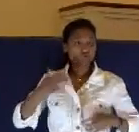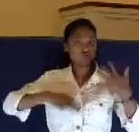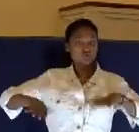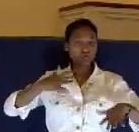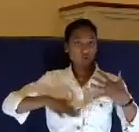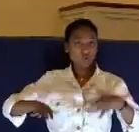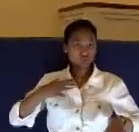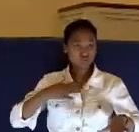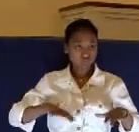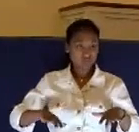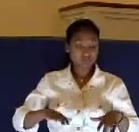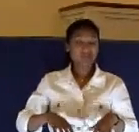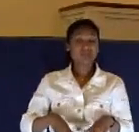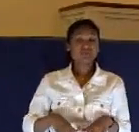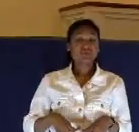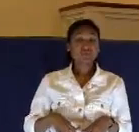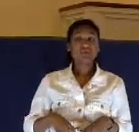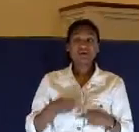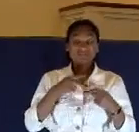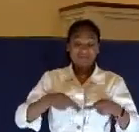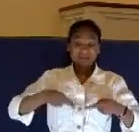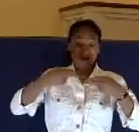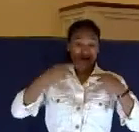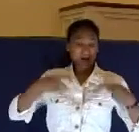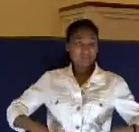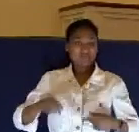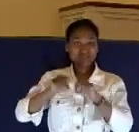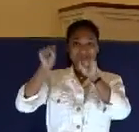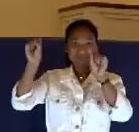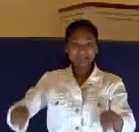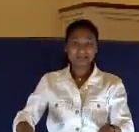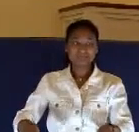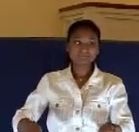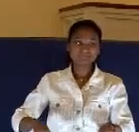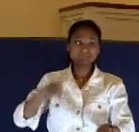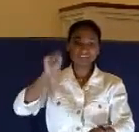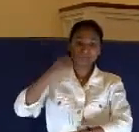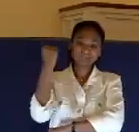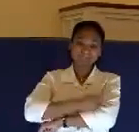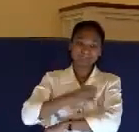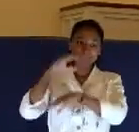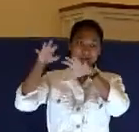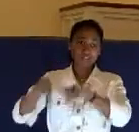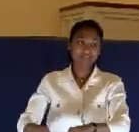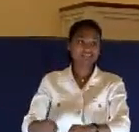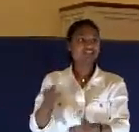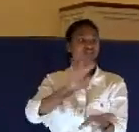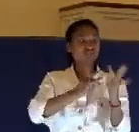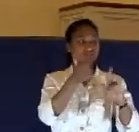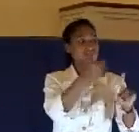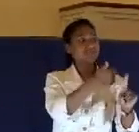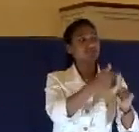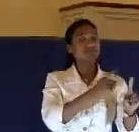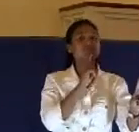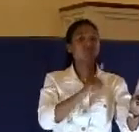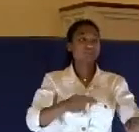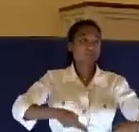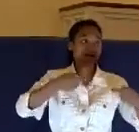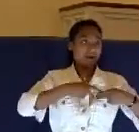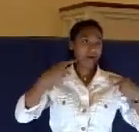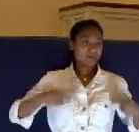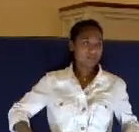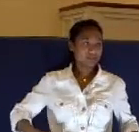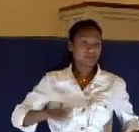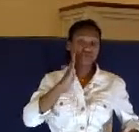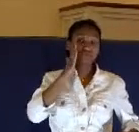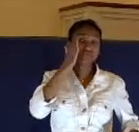abolished with the death of Christ just a few hours later. Jesus would be the real high priest, the one who